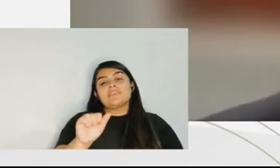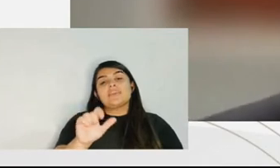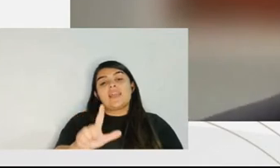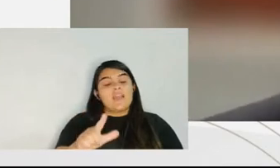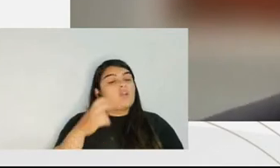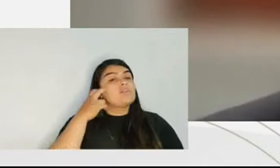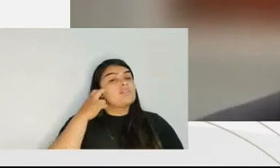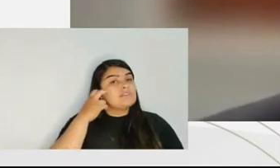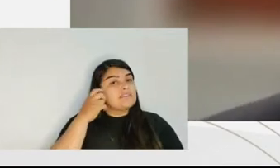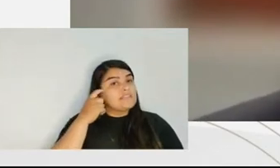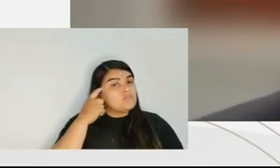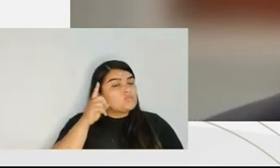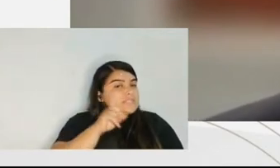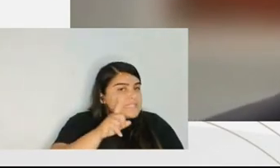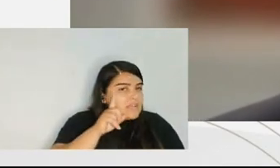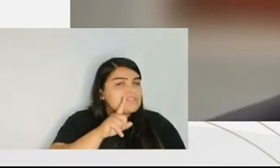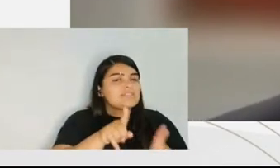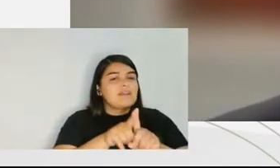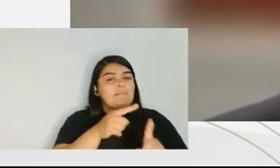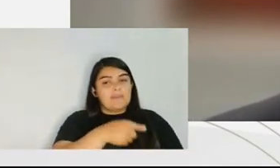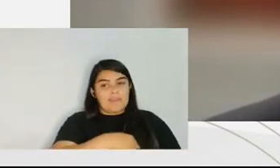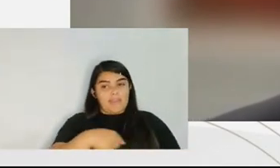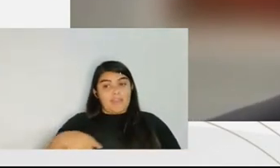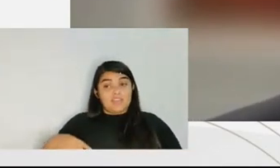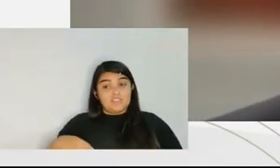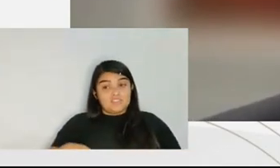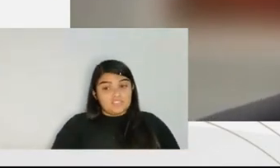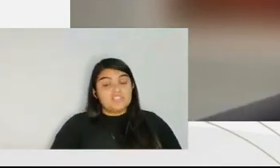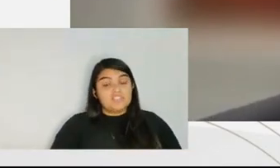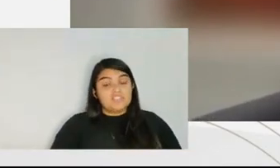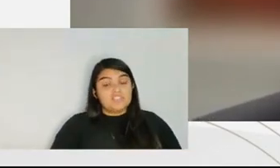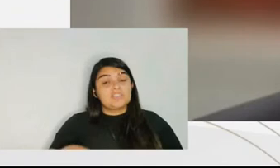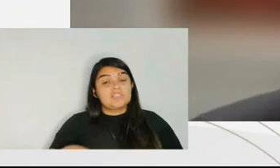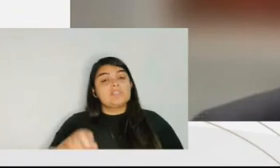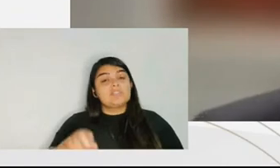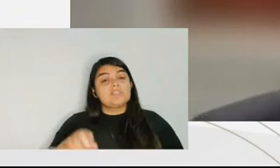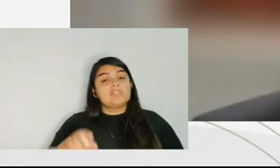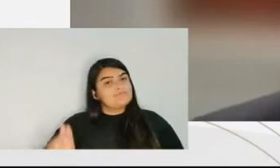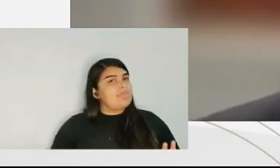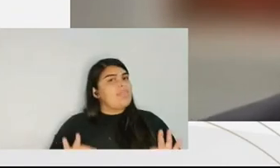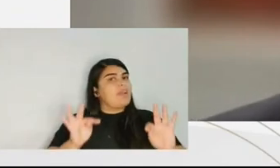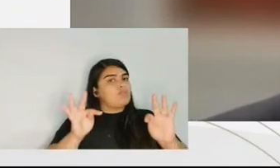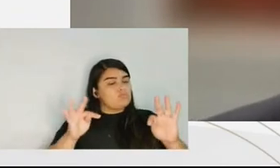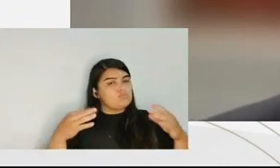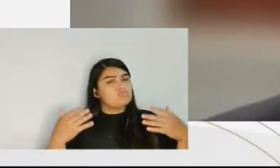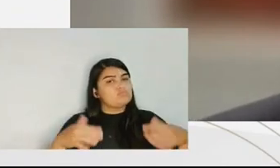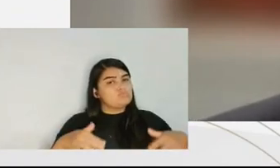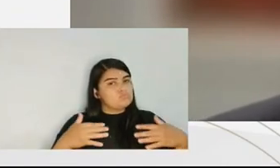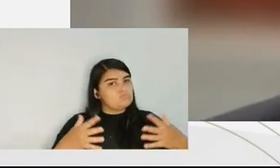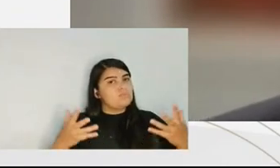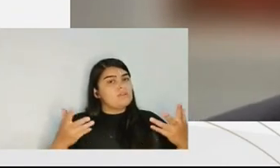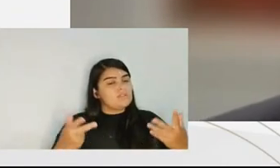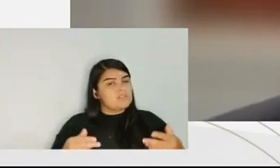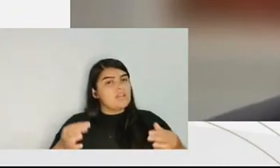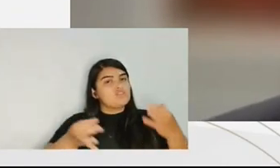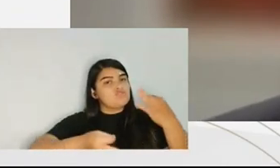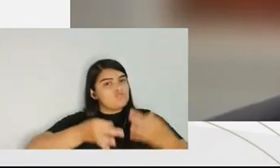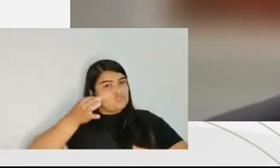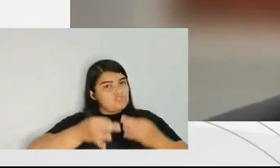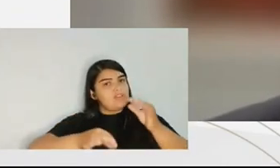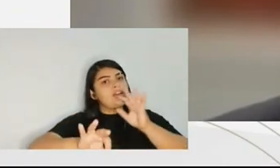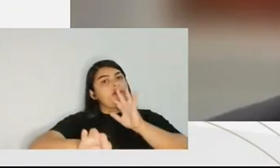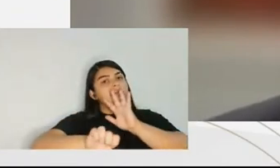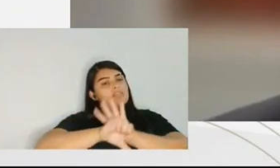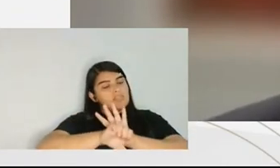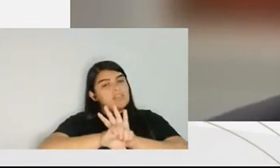intelligence, the USA and China, they are two countries who are very advanced with technology for